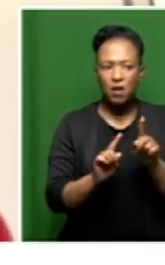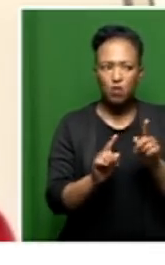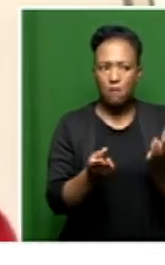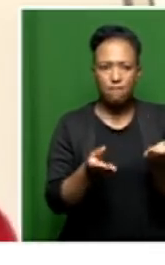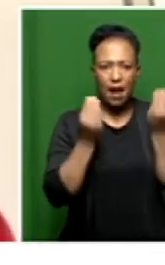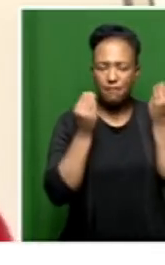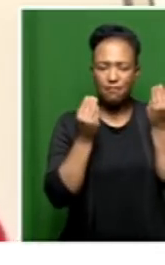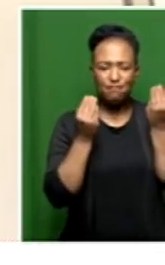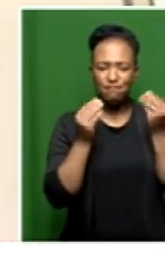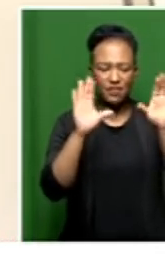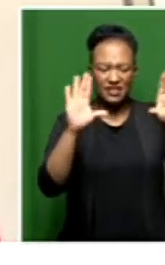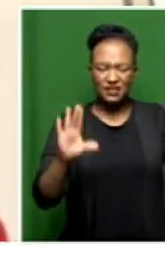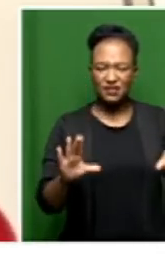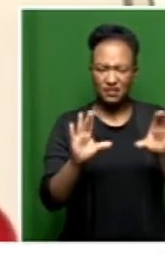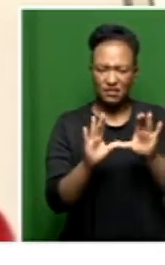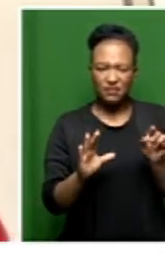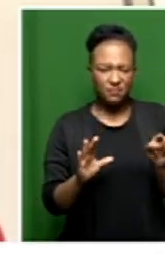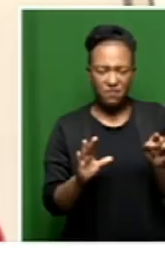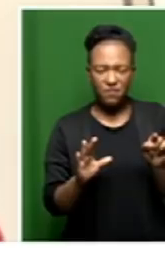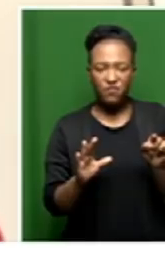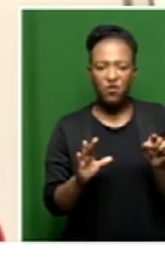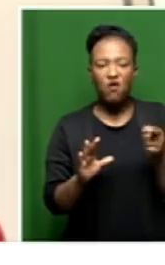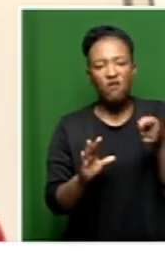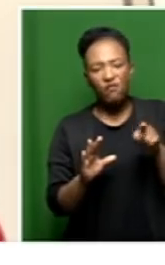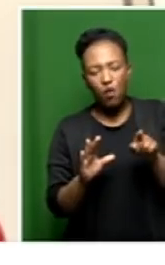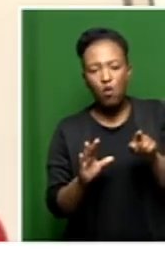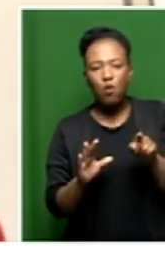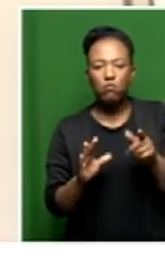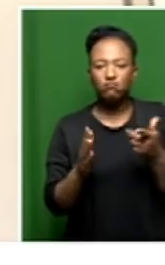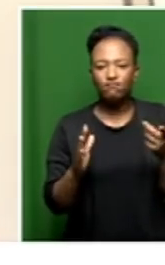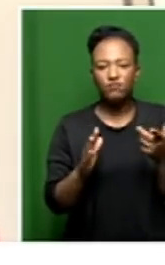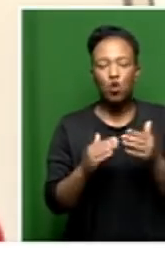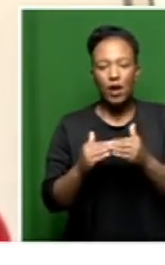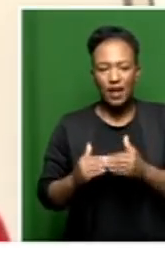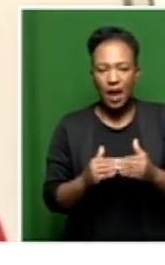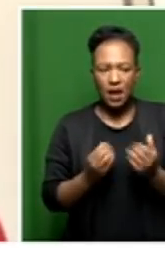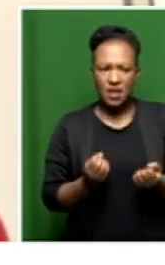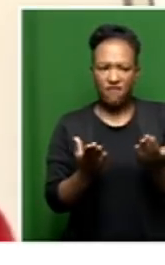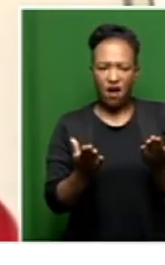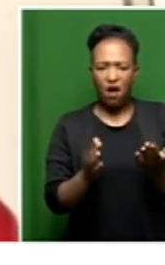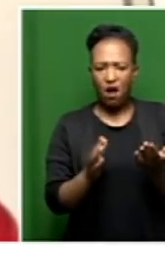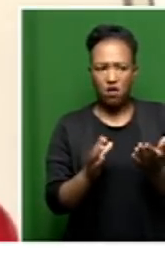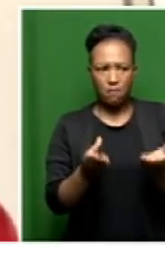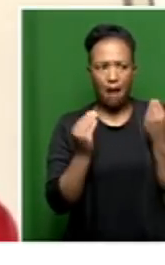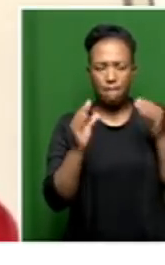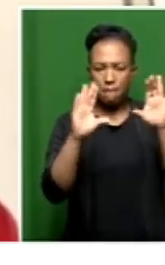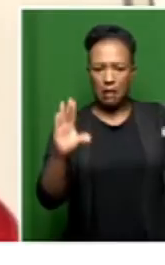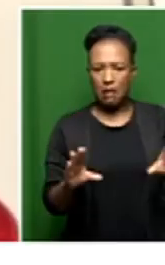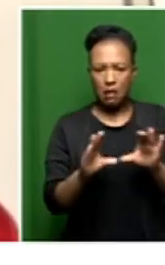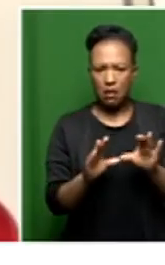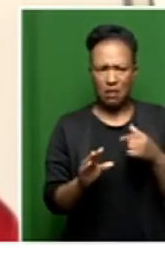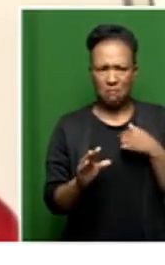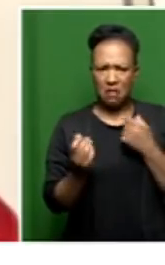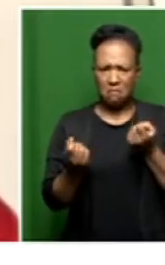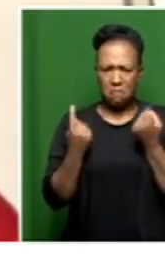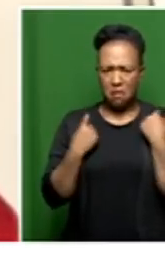certificates of being, for example, caregivers. So I don't